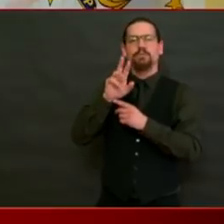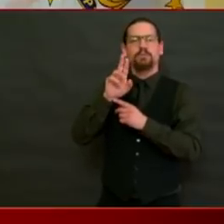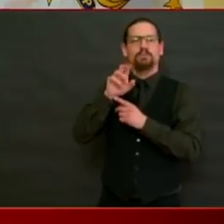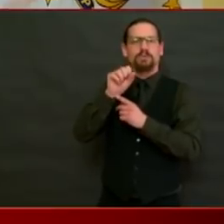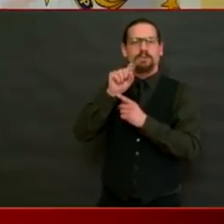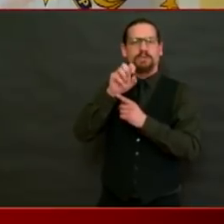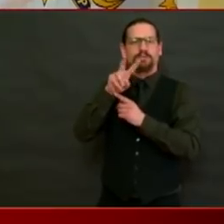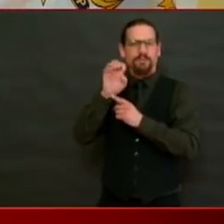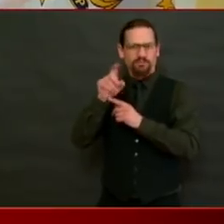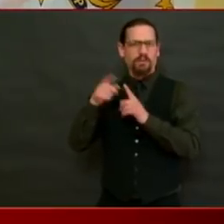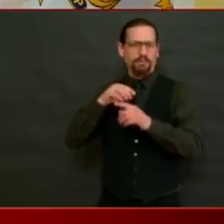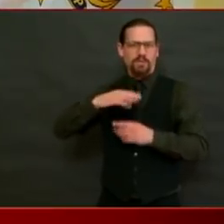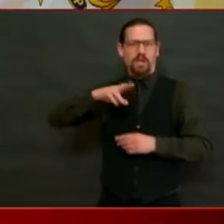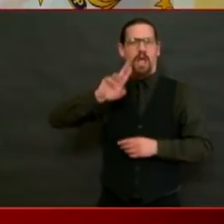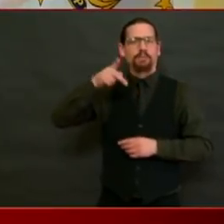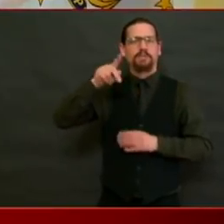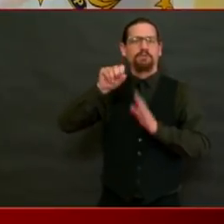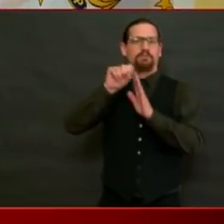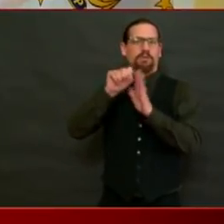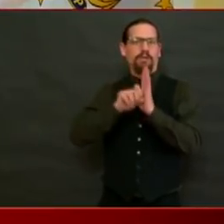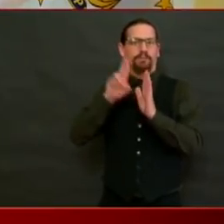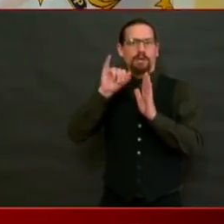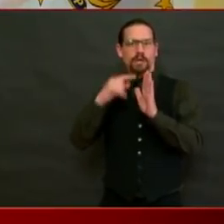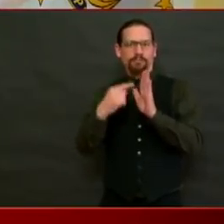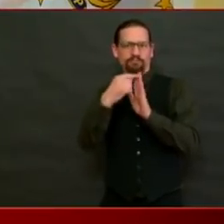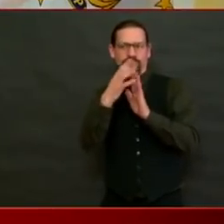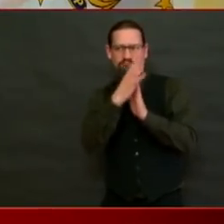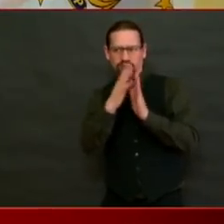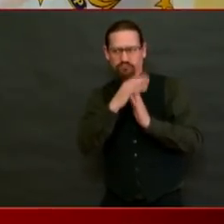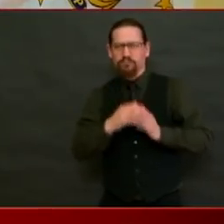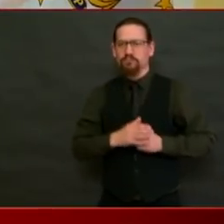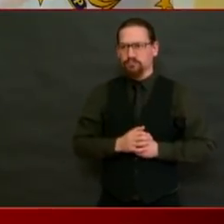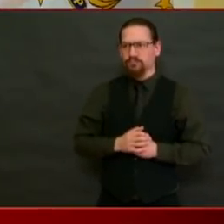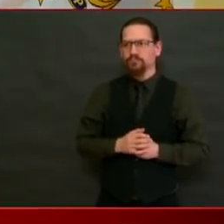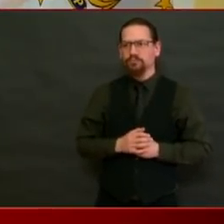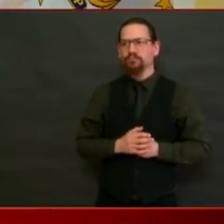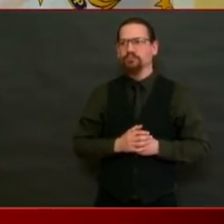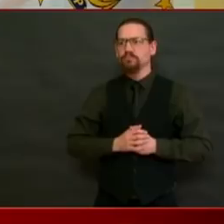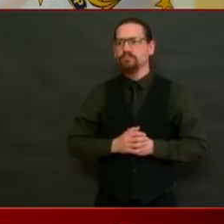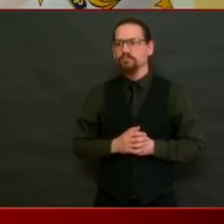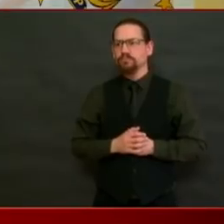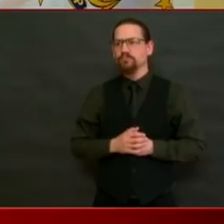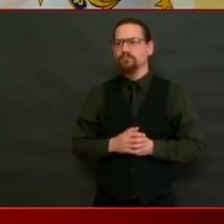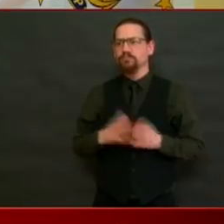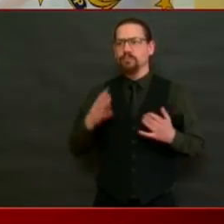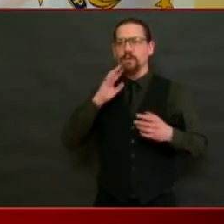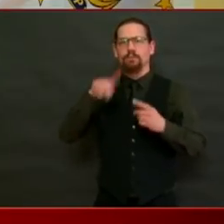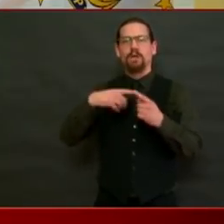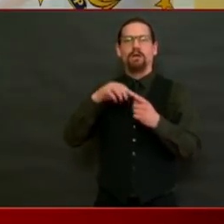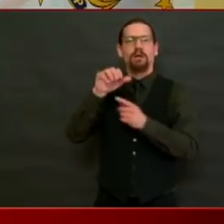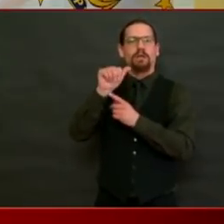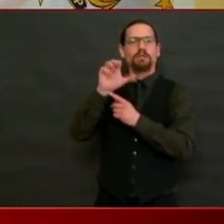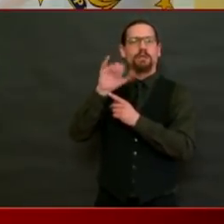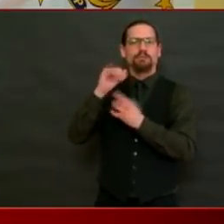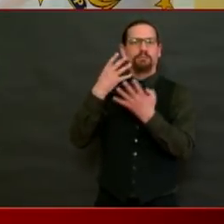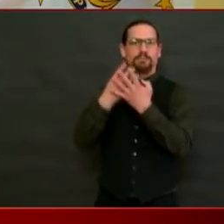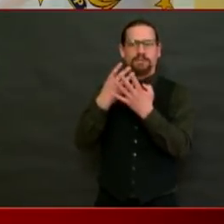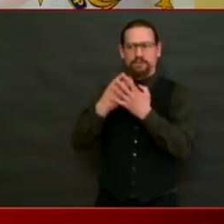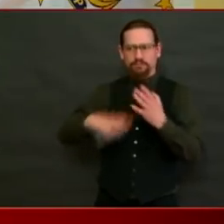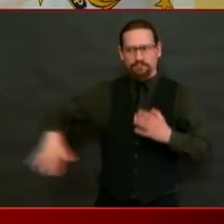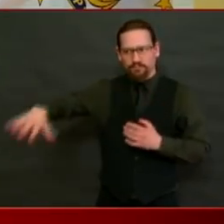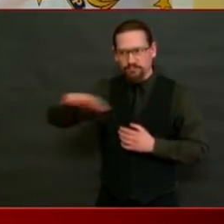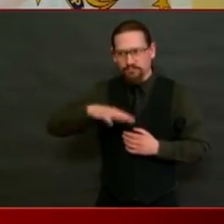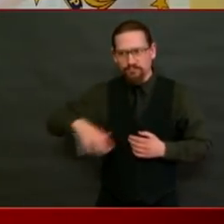71 inmates now scheduled for potential release. Is enough being done to reduce the prison population during this pandemic?